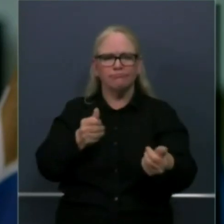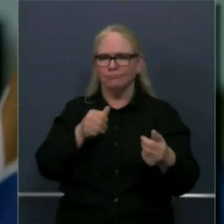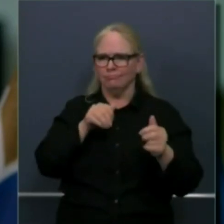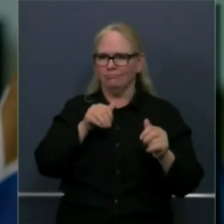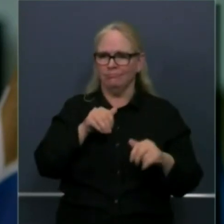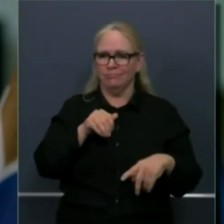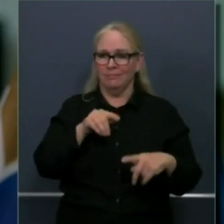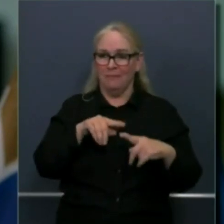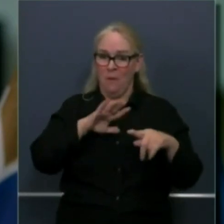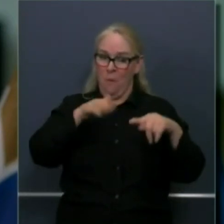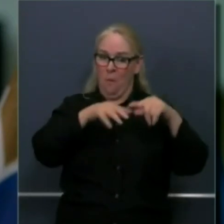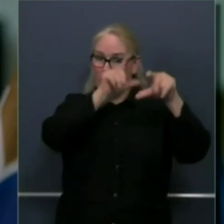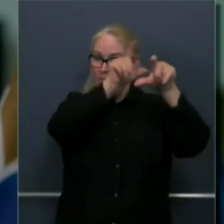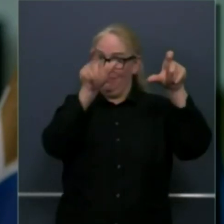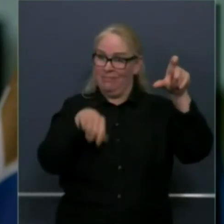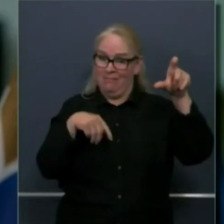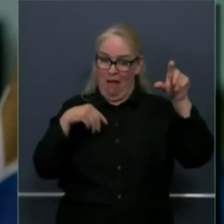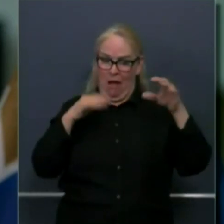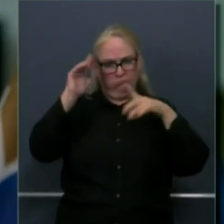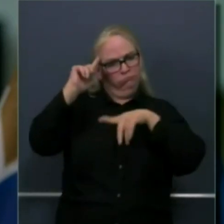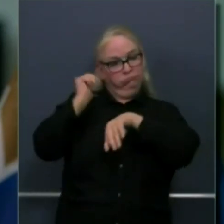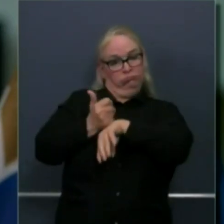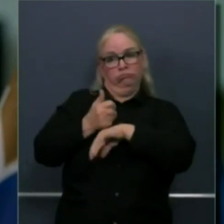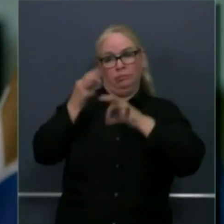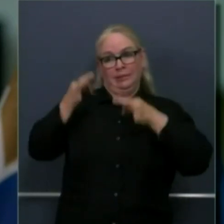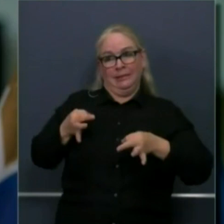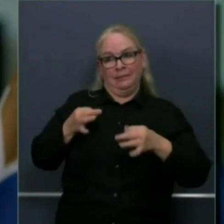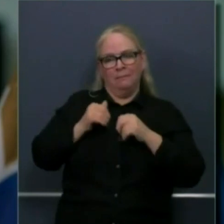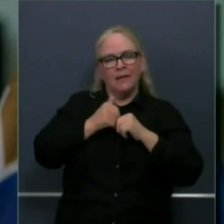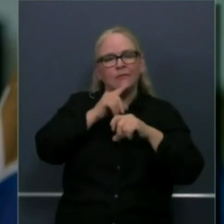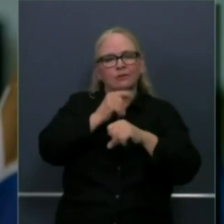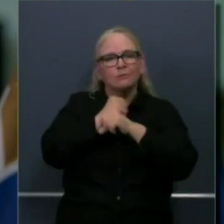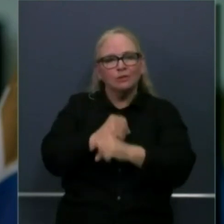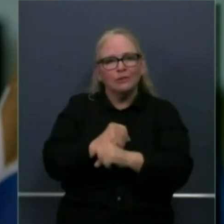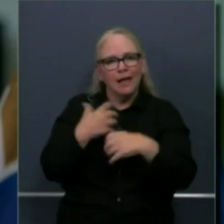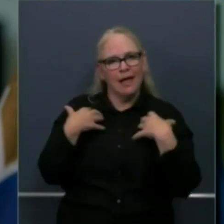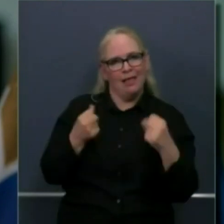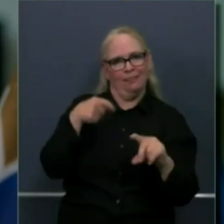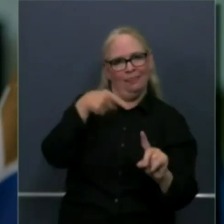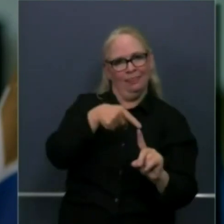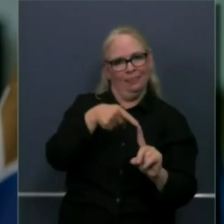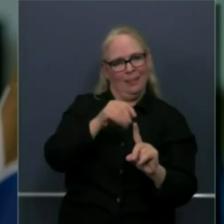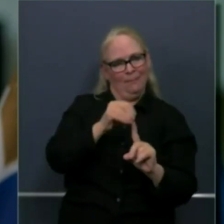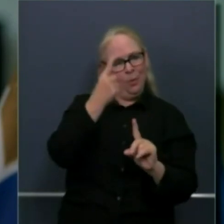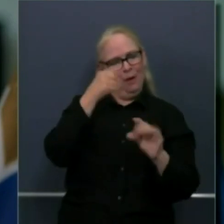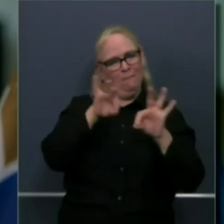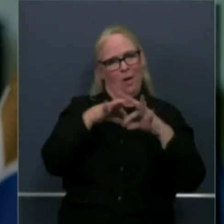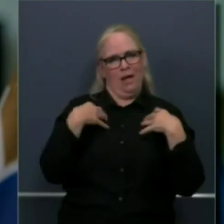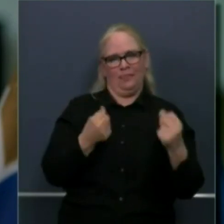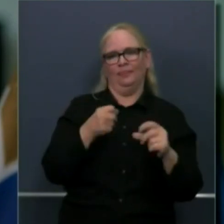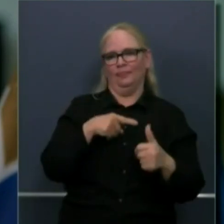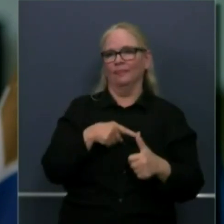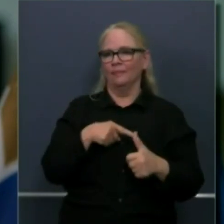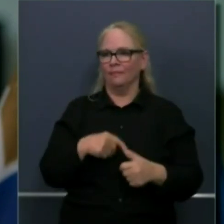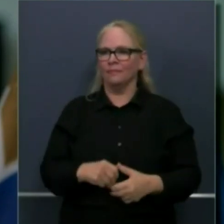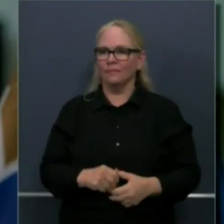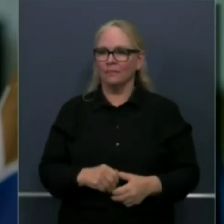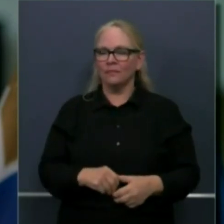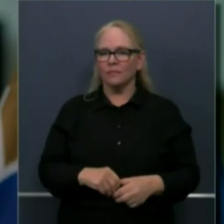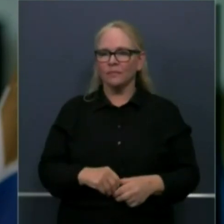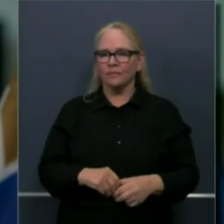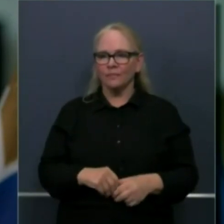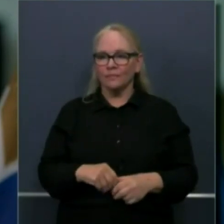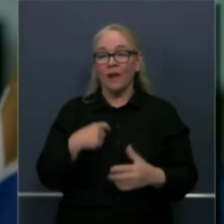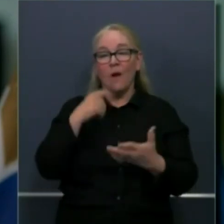uh being the foundational guideline in principle uh but there are some unique characteristics within counties uh where they're hitting on all